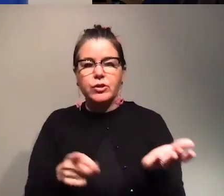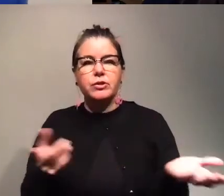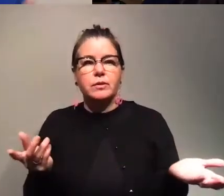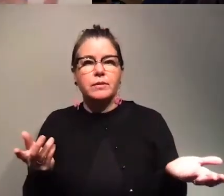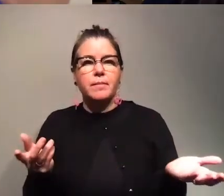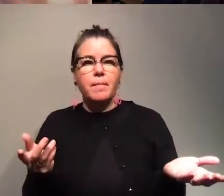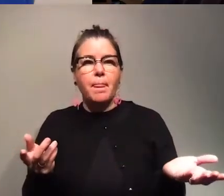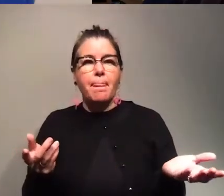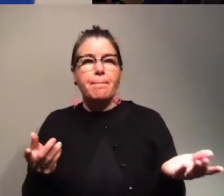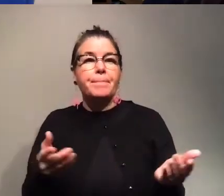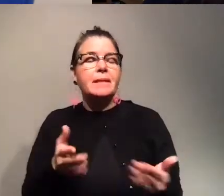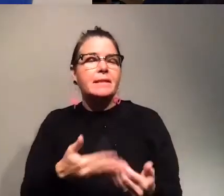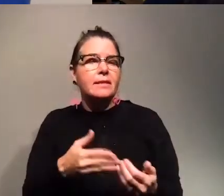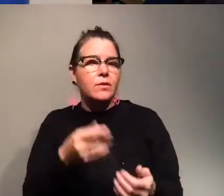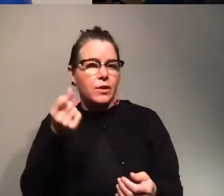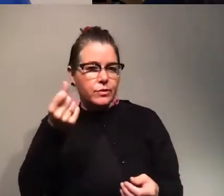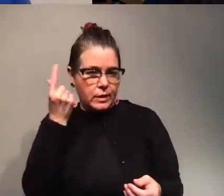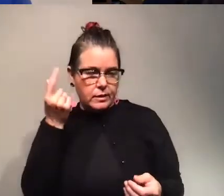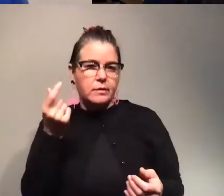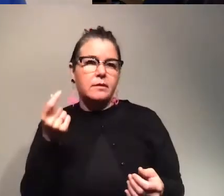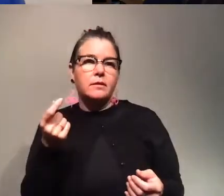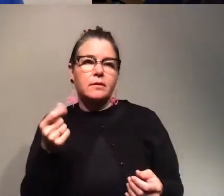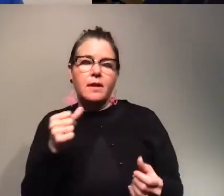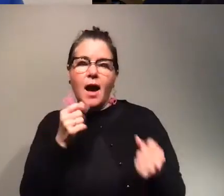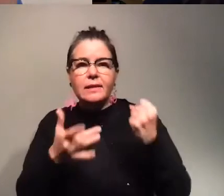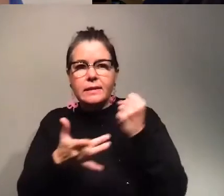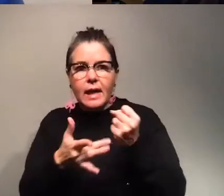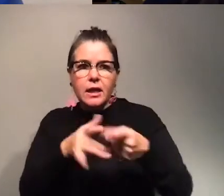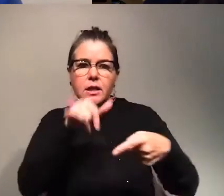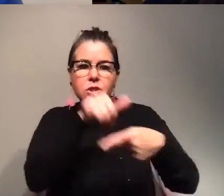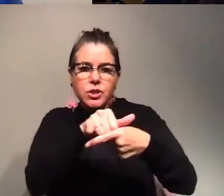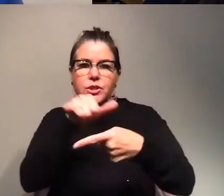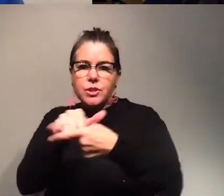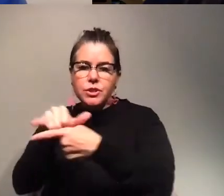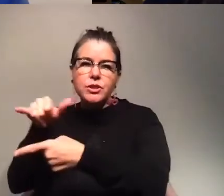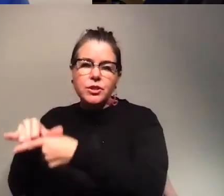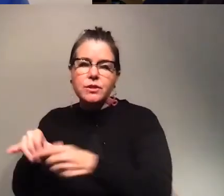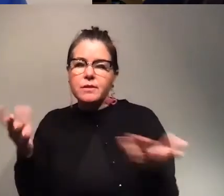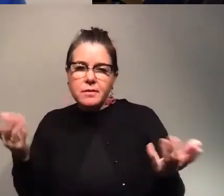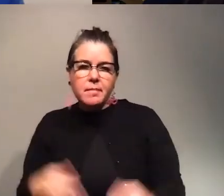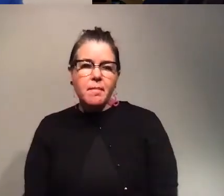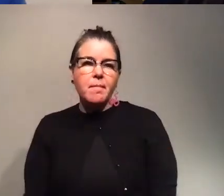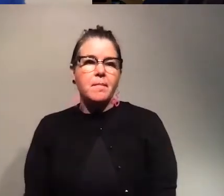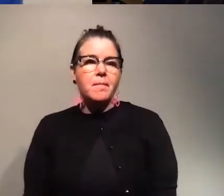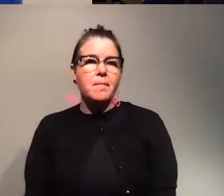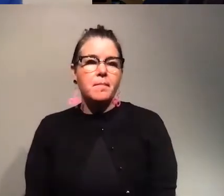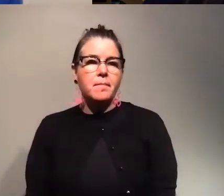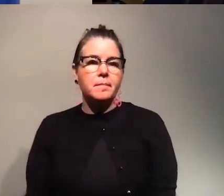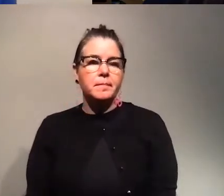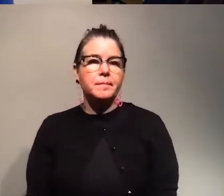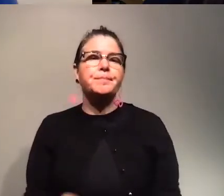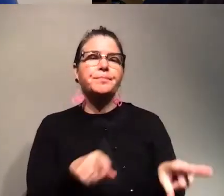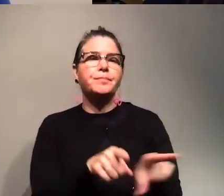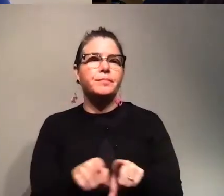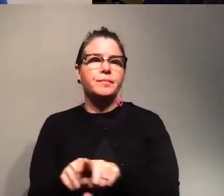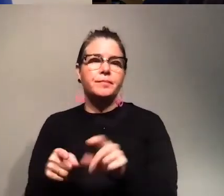easy to understand and not very technical and not full of jargon etc so also sometimes